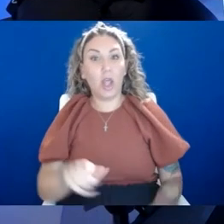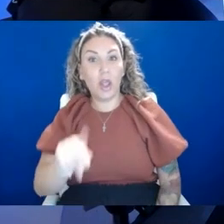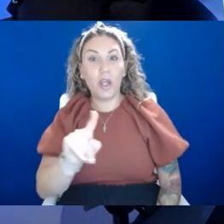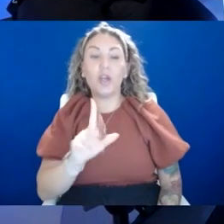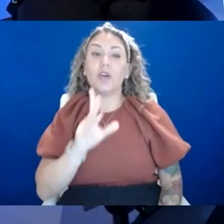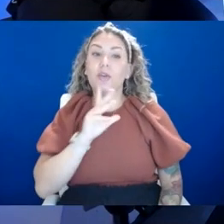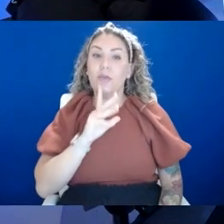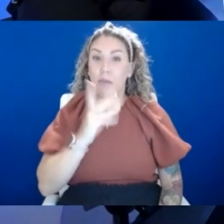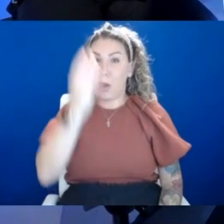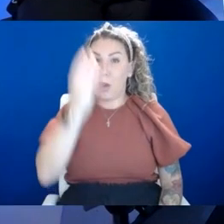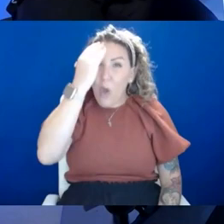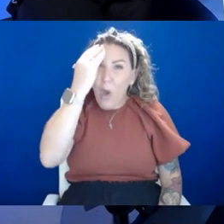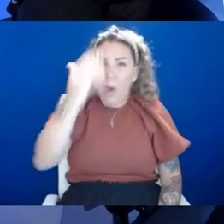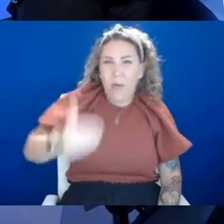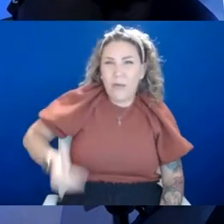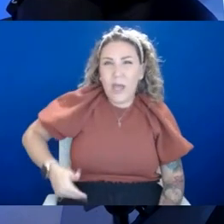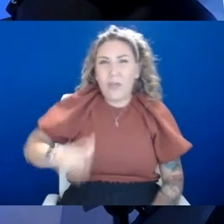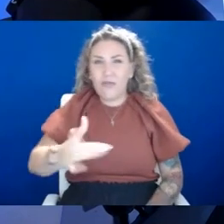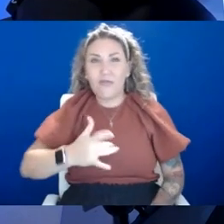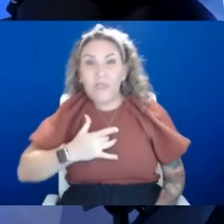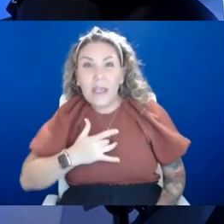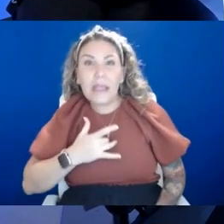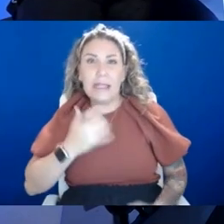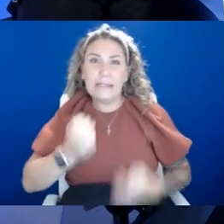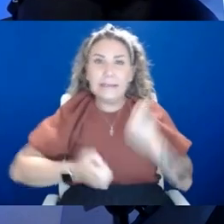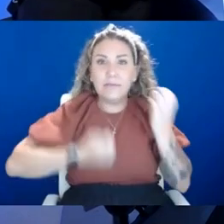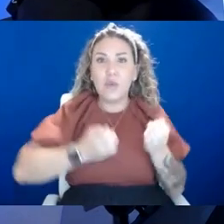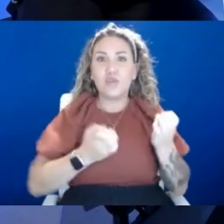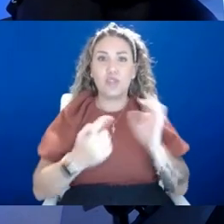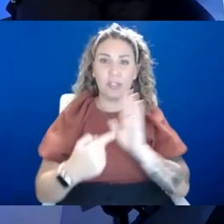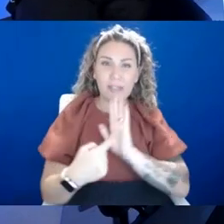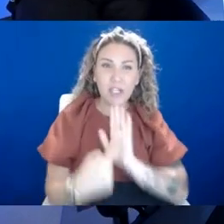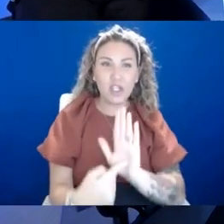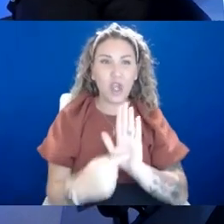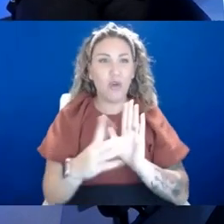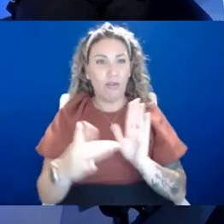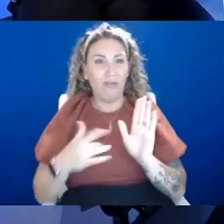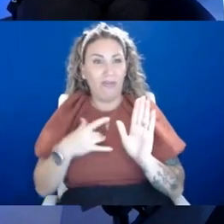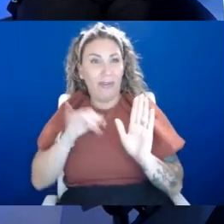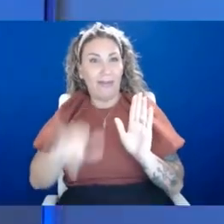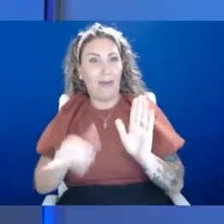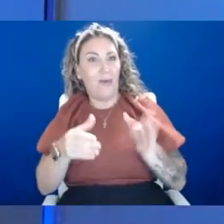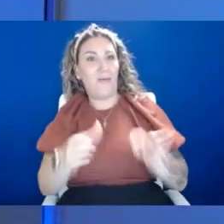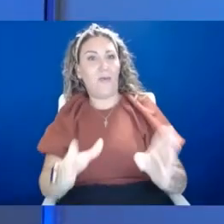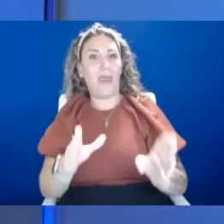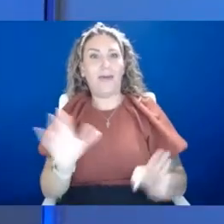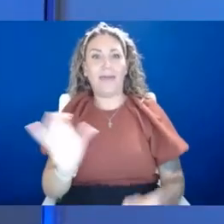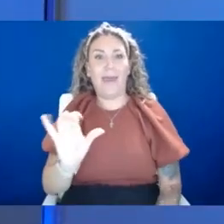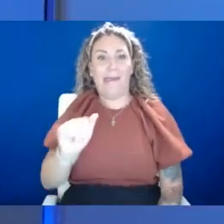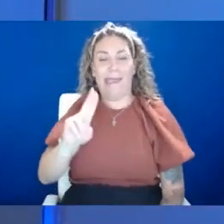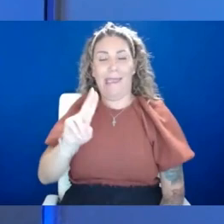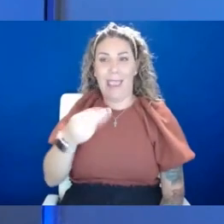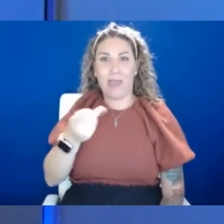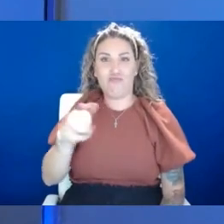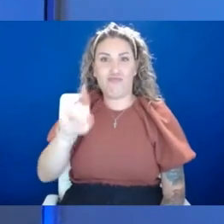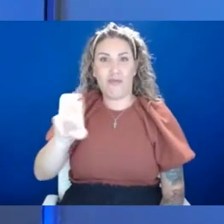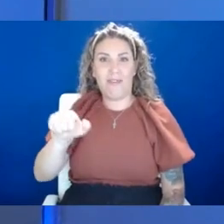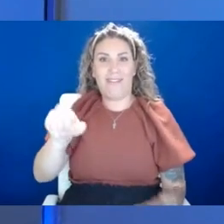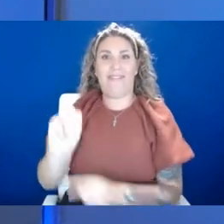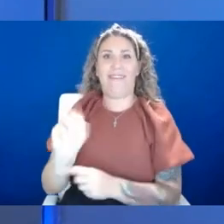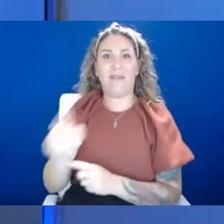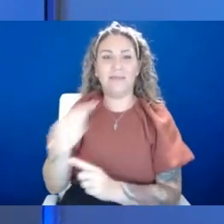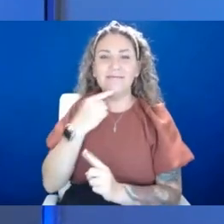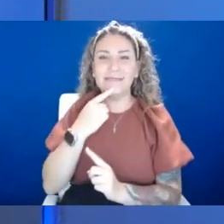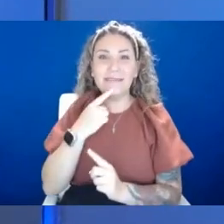feelings, their emotions. They, they show us signs that they're, they're feeling this way. And so like Abraham was saying, it's really important to open that space to,